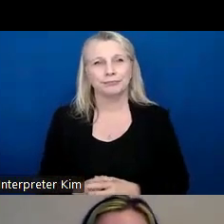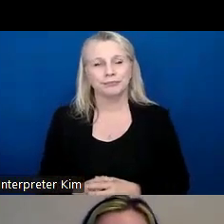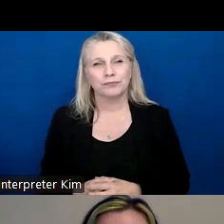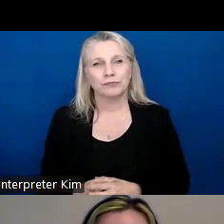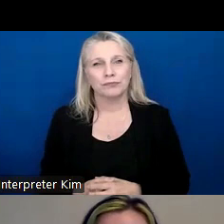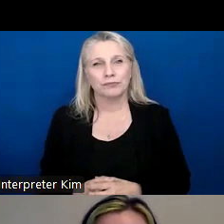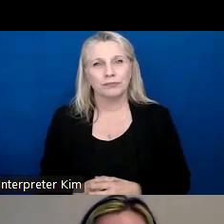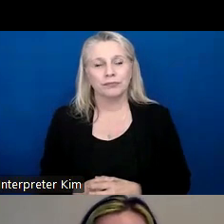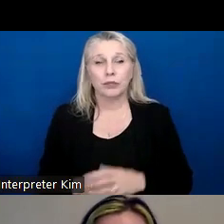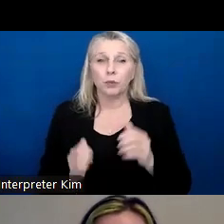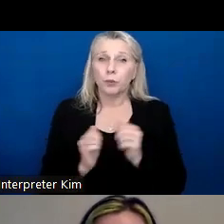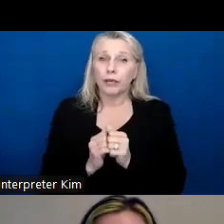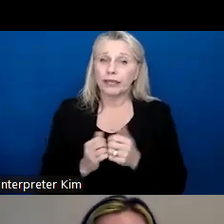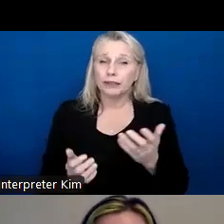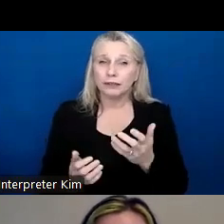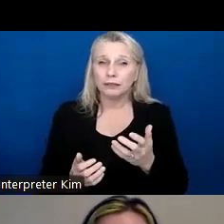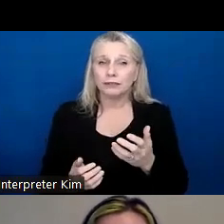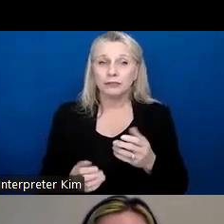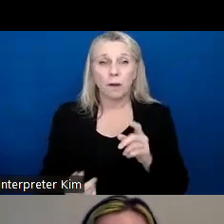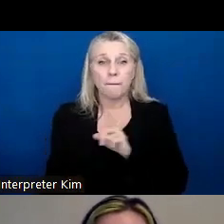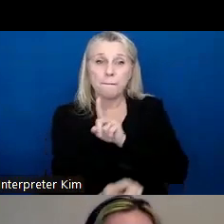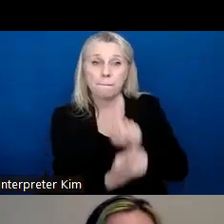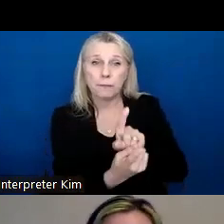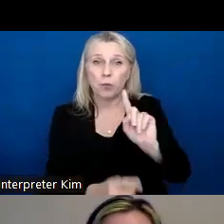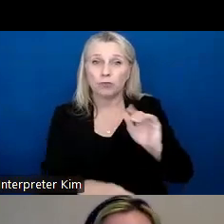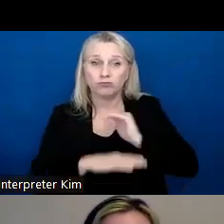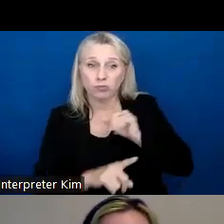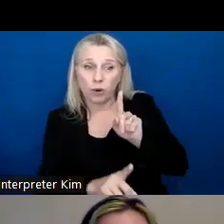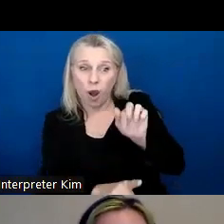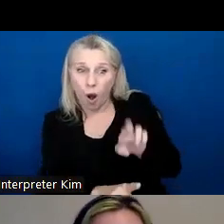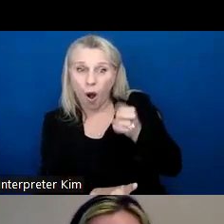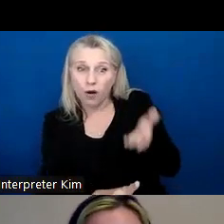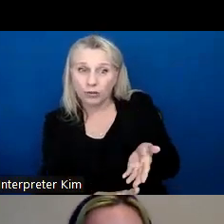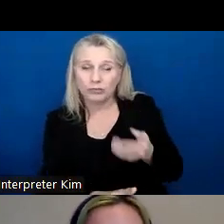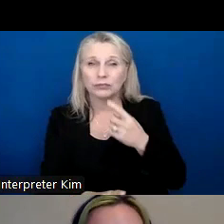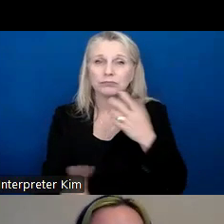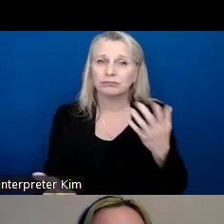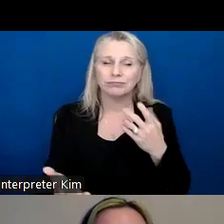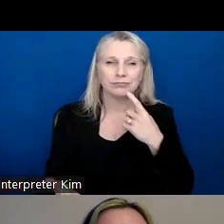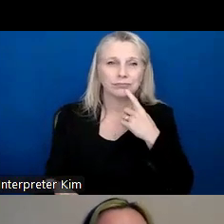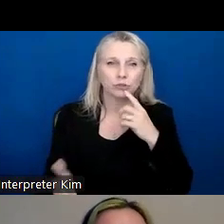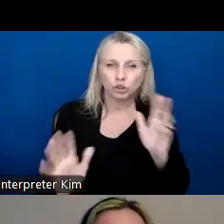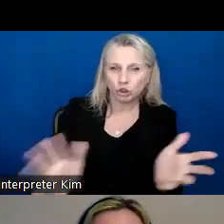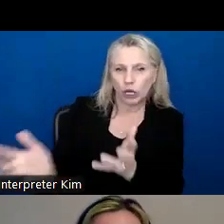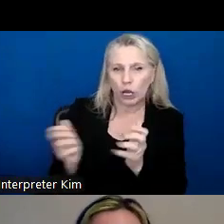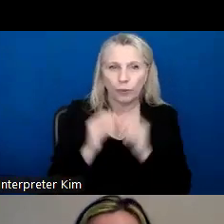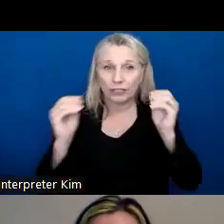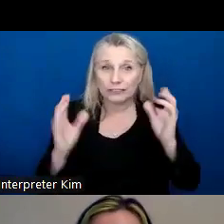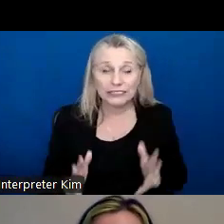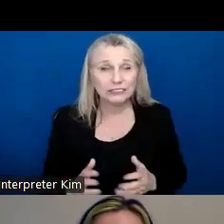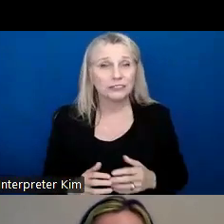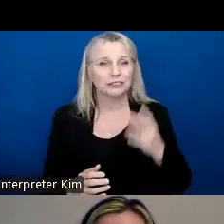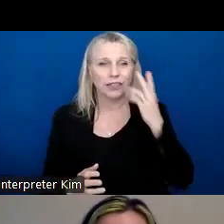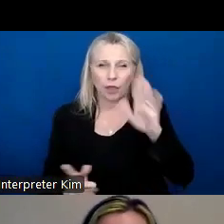with meeting kids where they are, a big part of this again, is talking to teachers and finding out what their specific